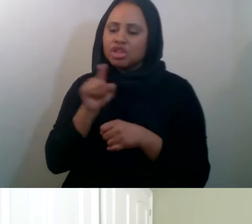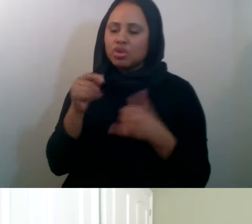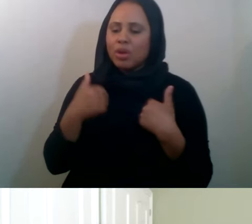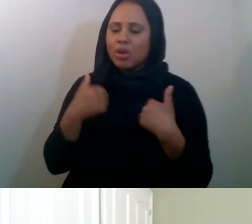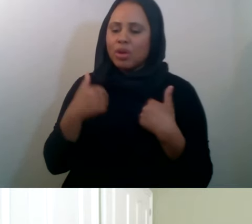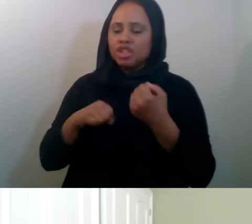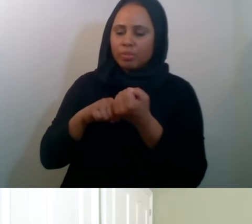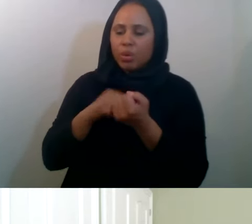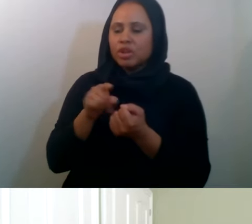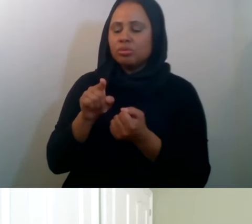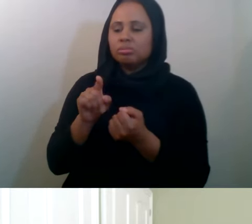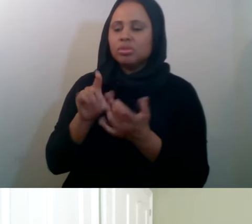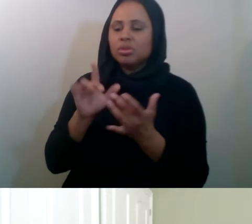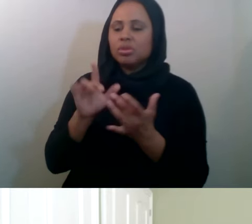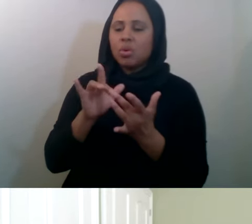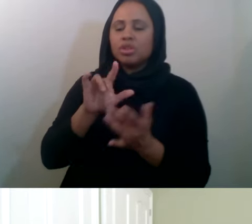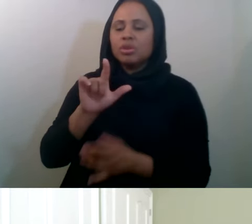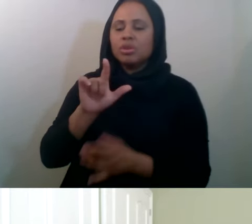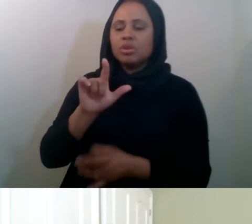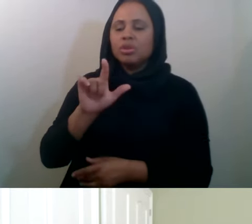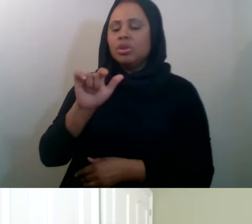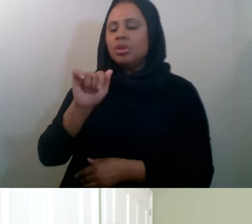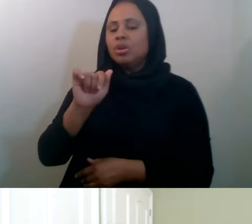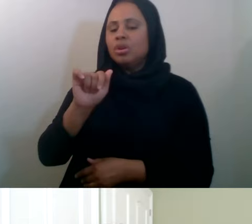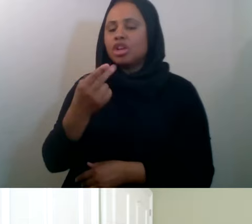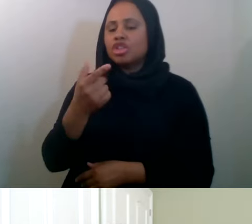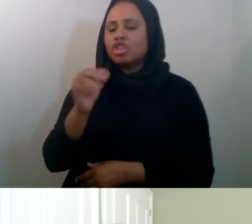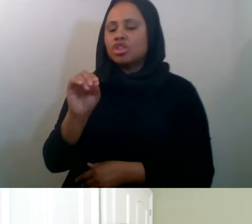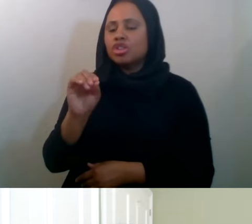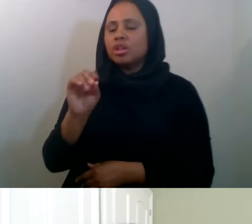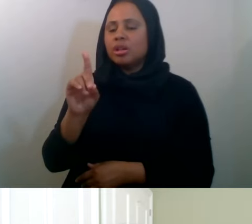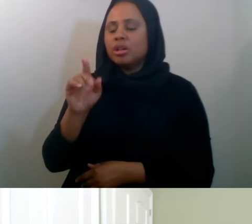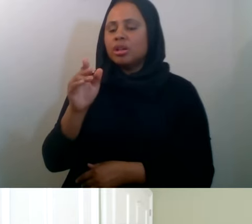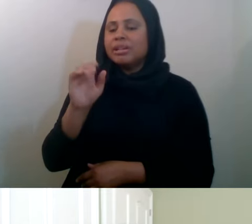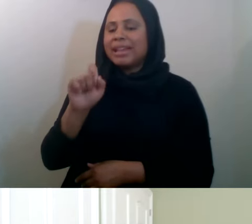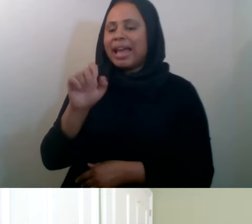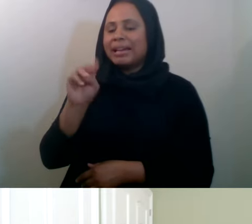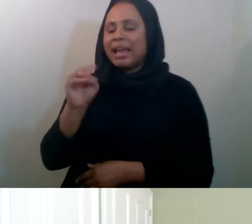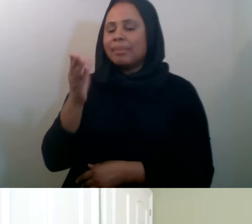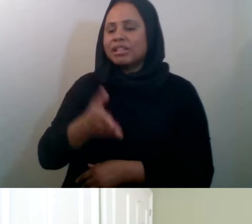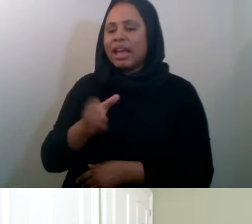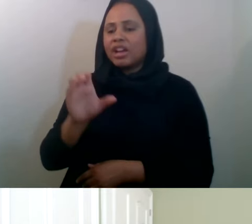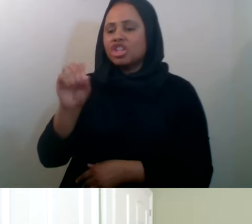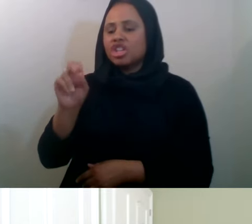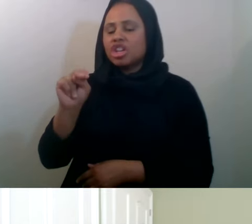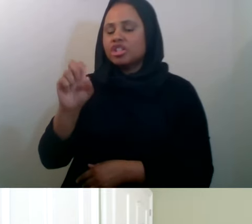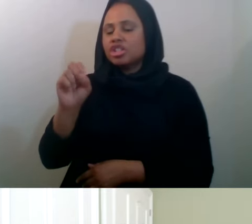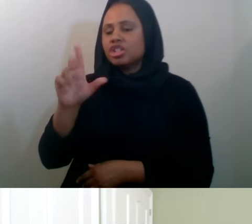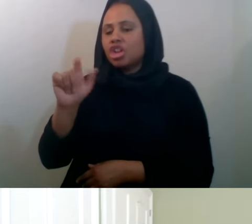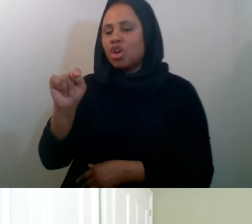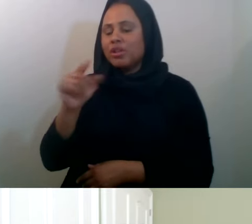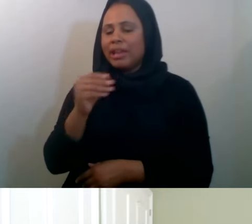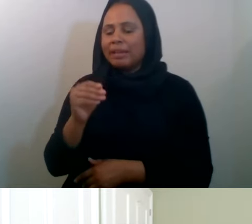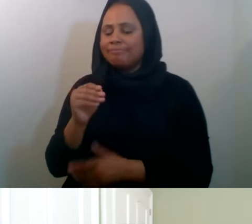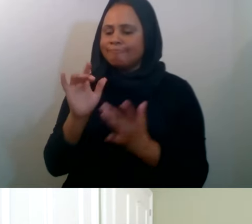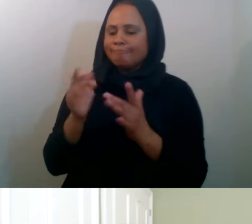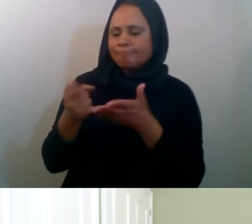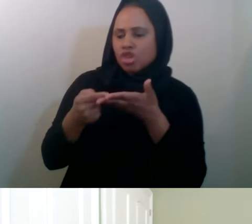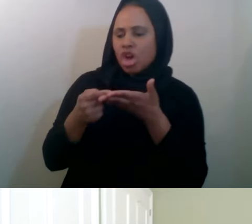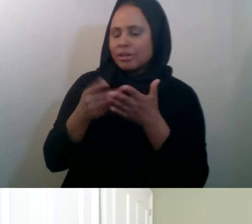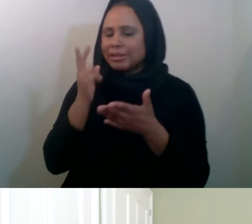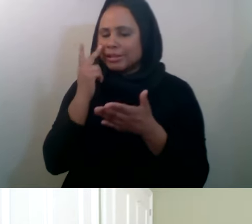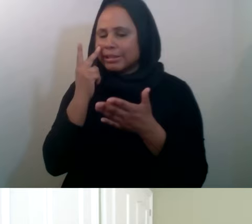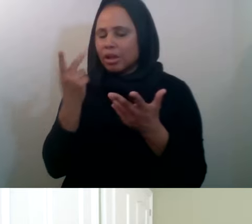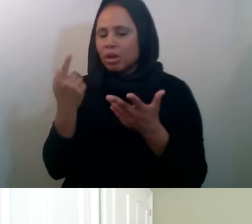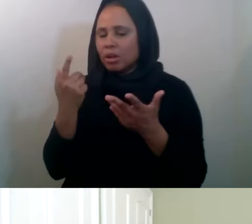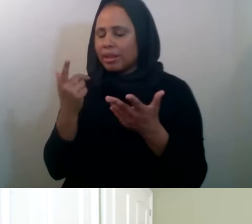launchgood.com slash consult and talk to anyone from our team, inshallah, especially our North American team to see if this is a good fit, what else you might need and any